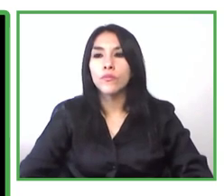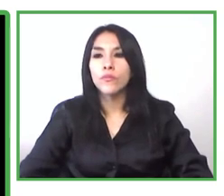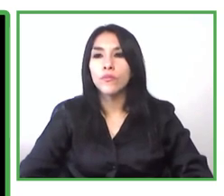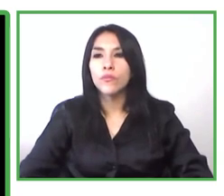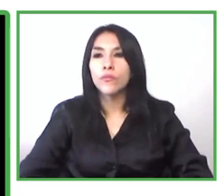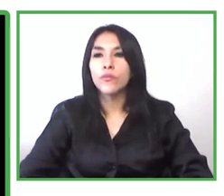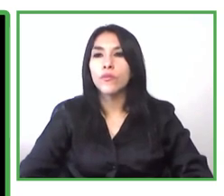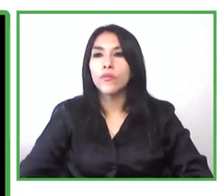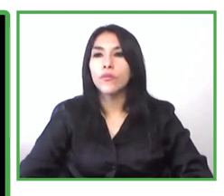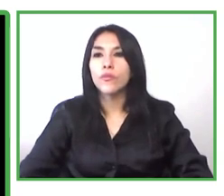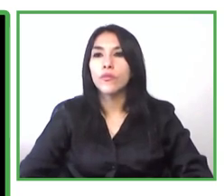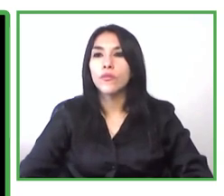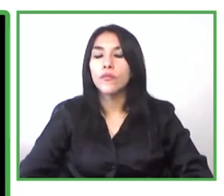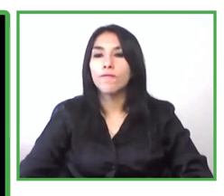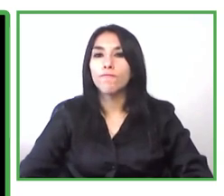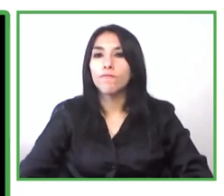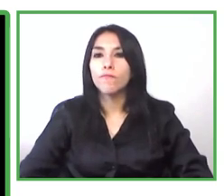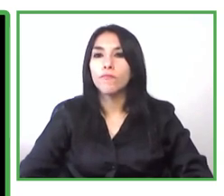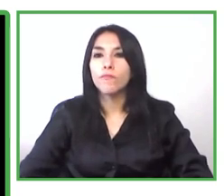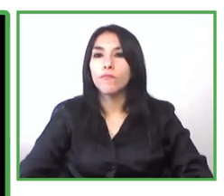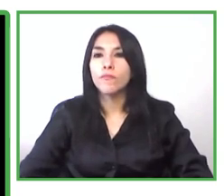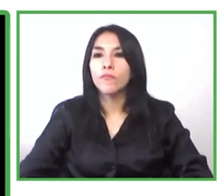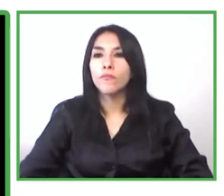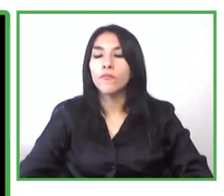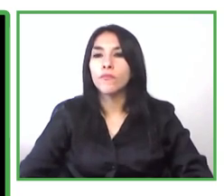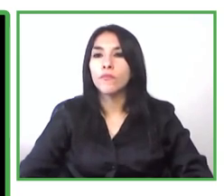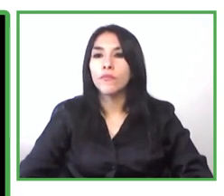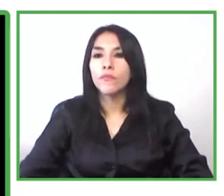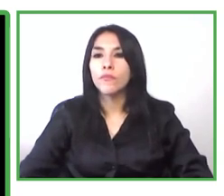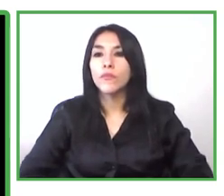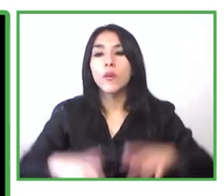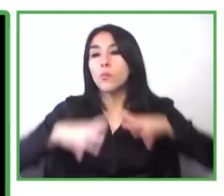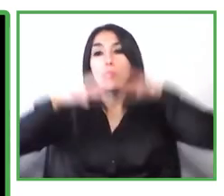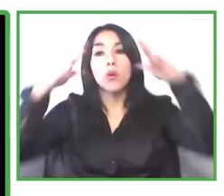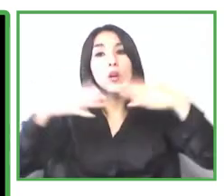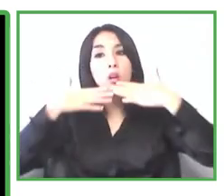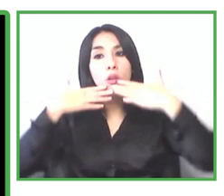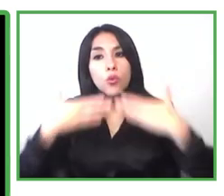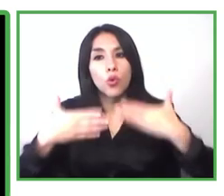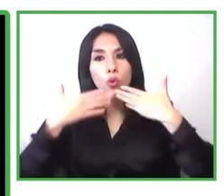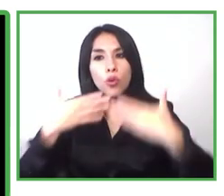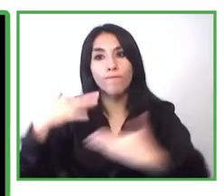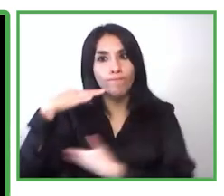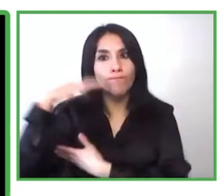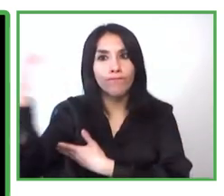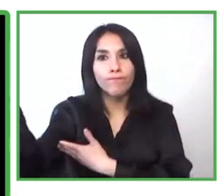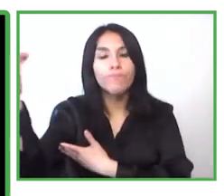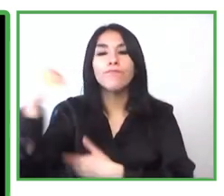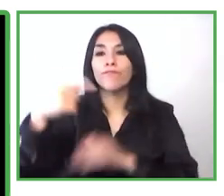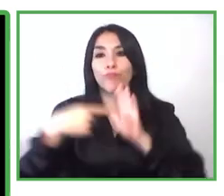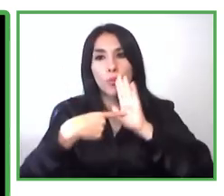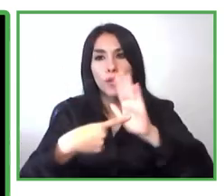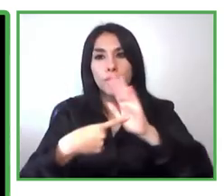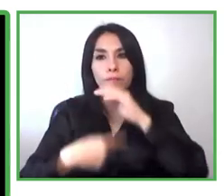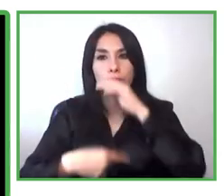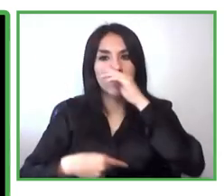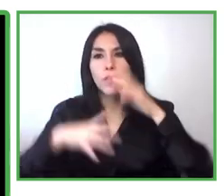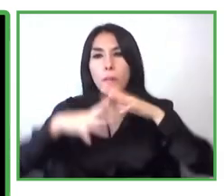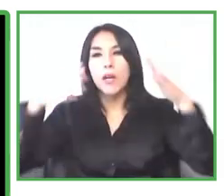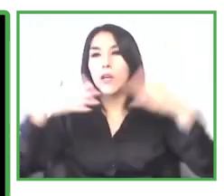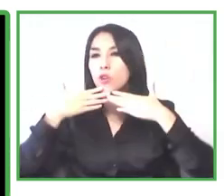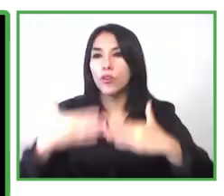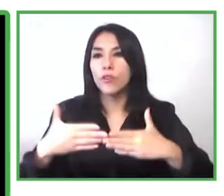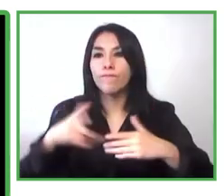thank you for the presentation and thank you also for this opportunity to share my work with